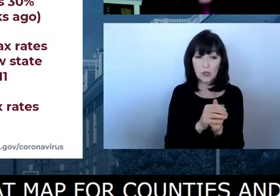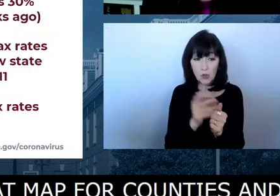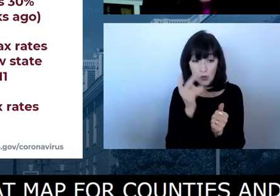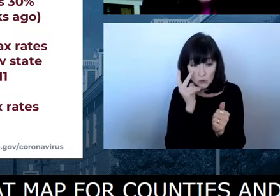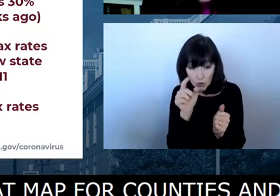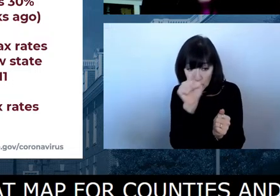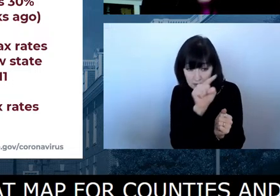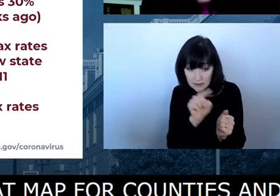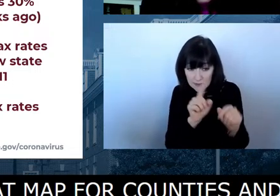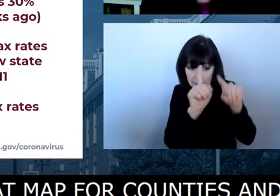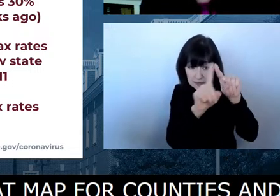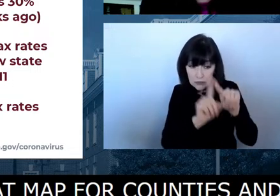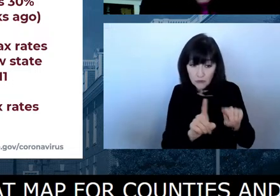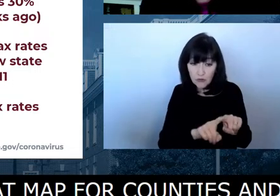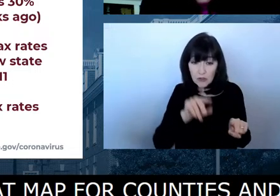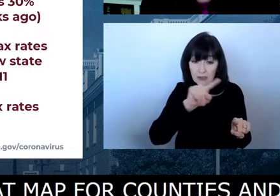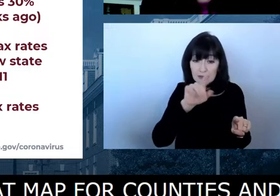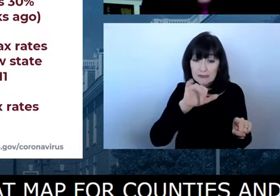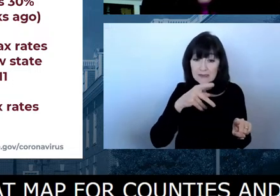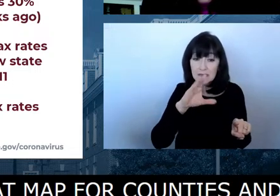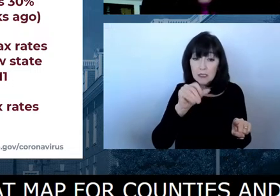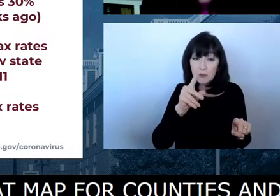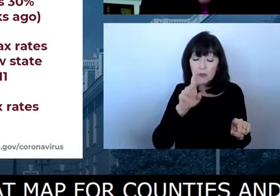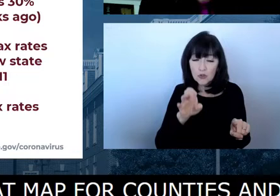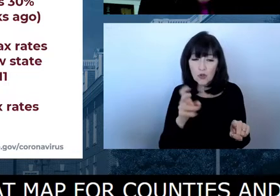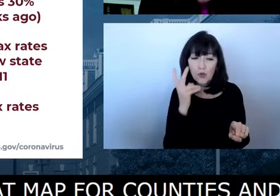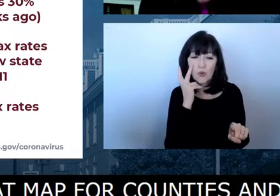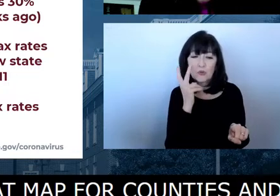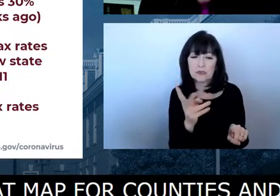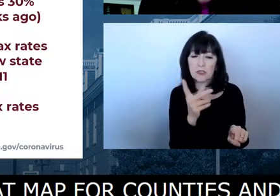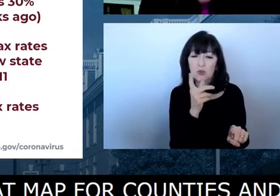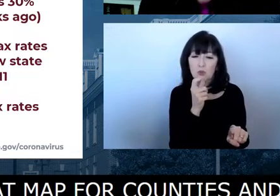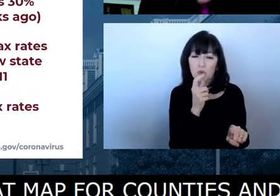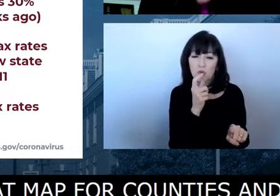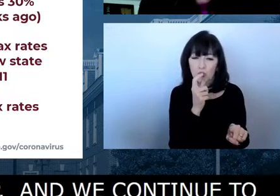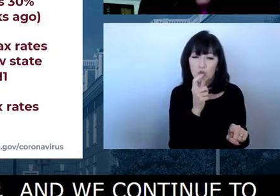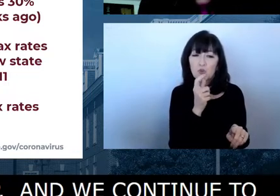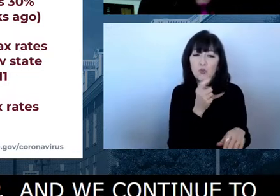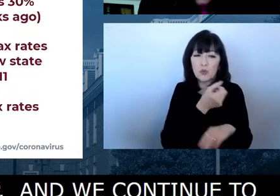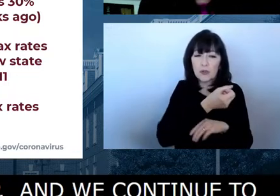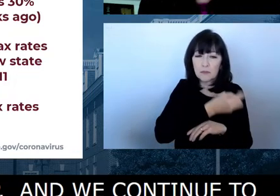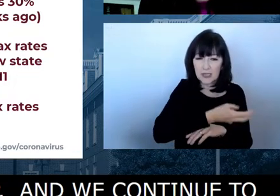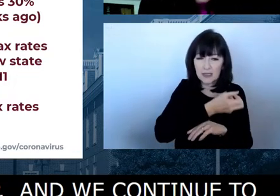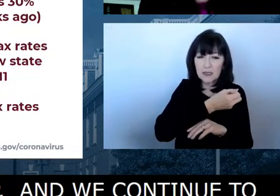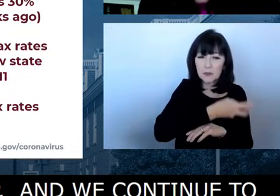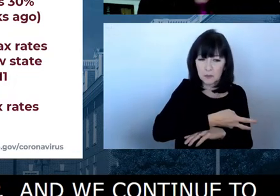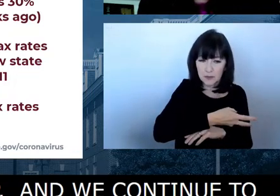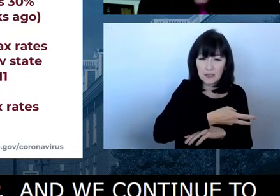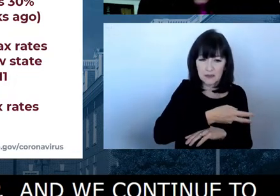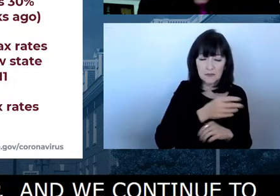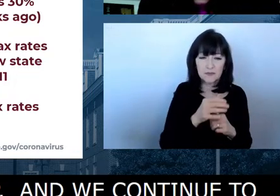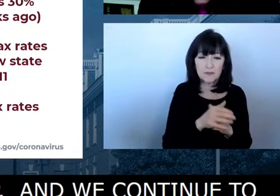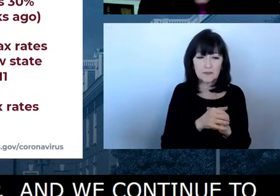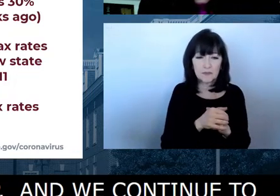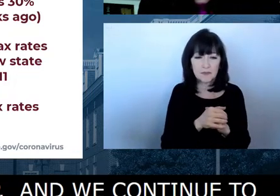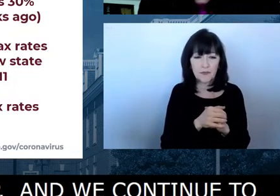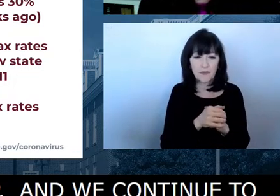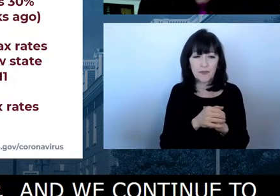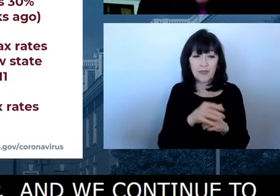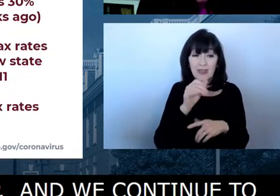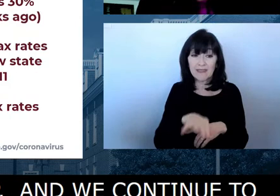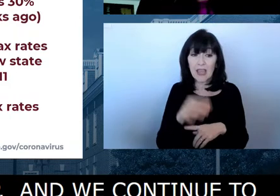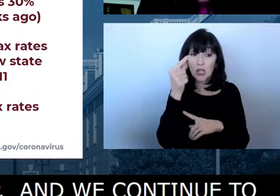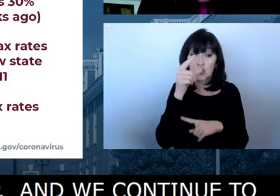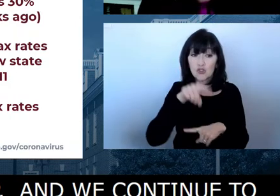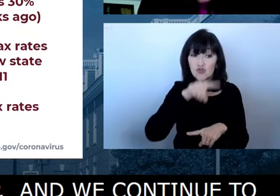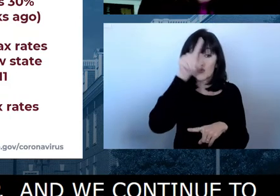County when it comes to this age group getting vaccinated. And again, statewide, we do see this vaccination rate increasing.